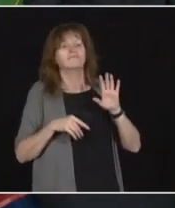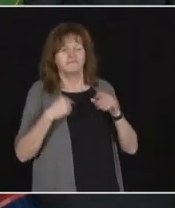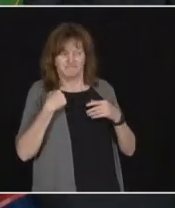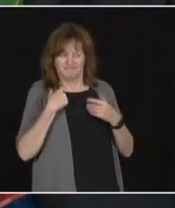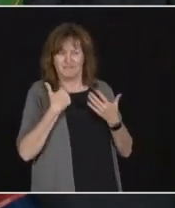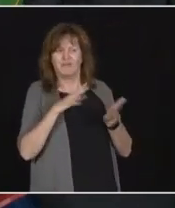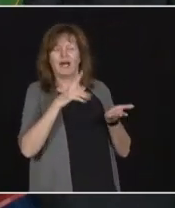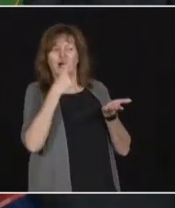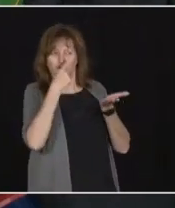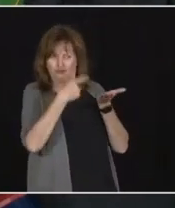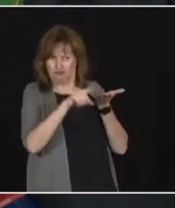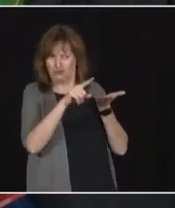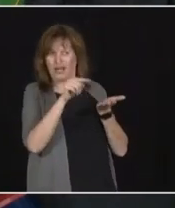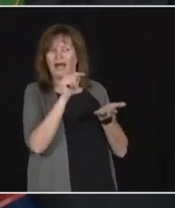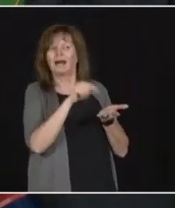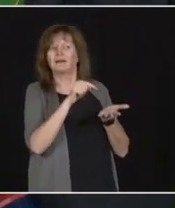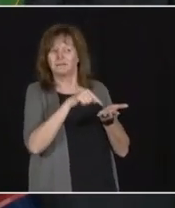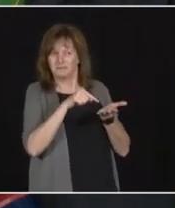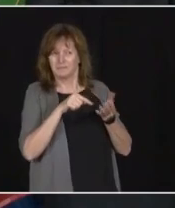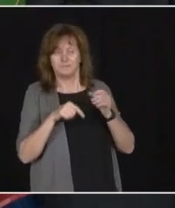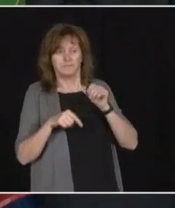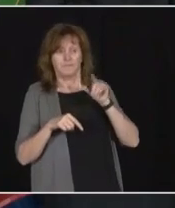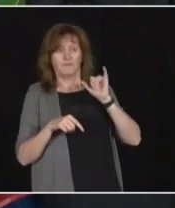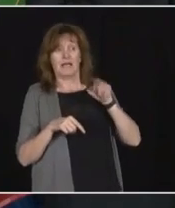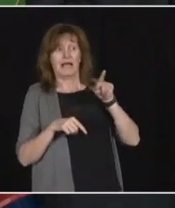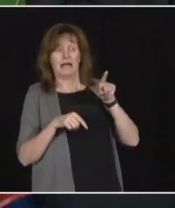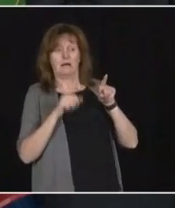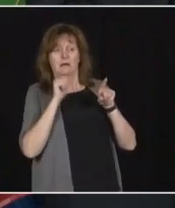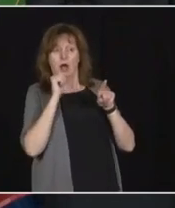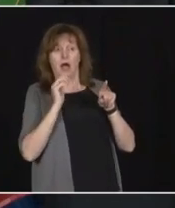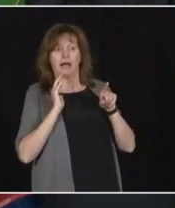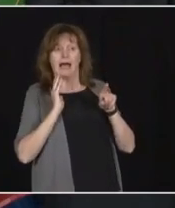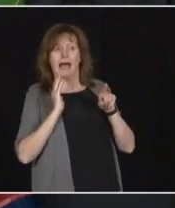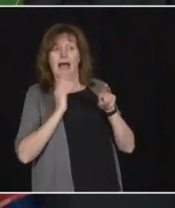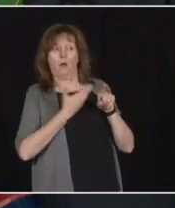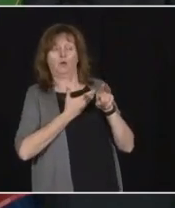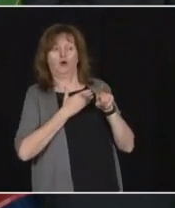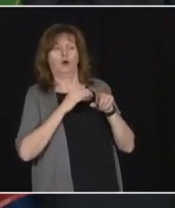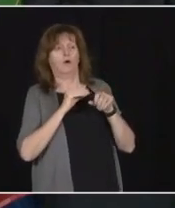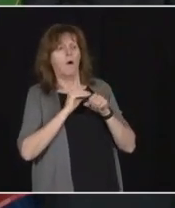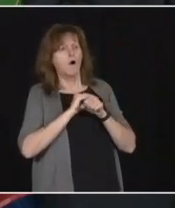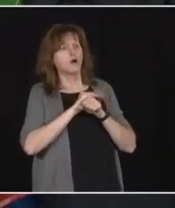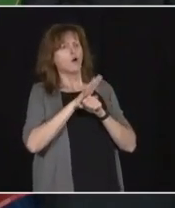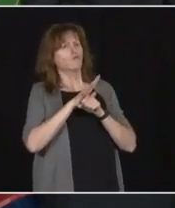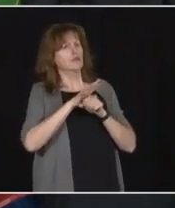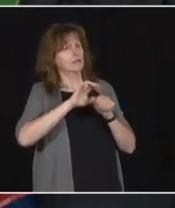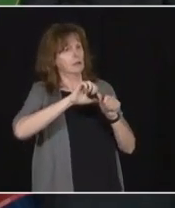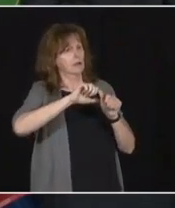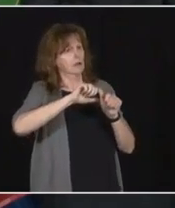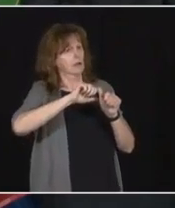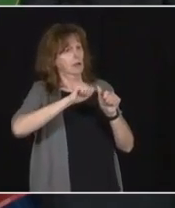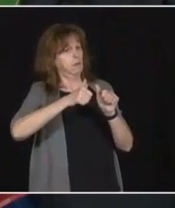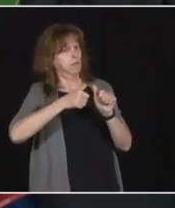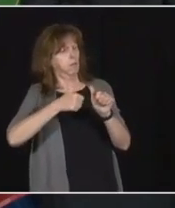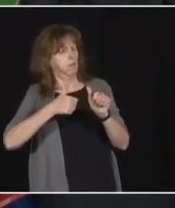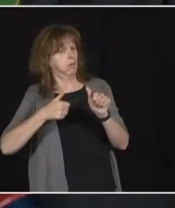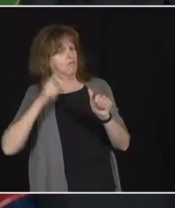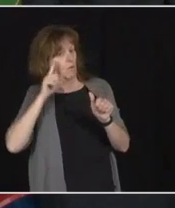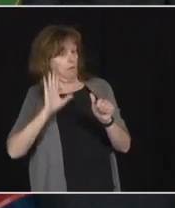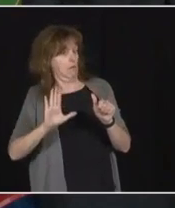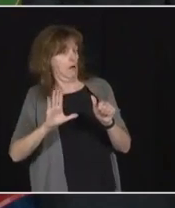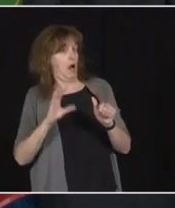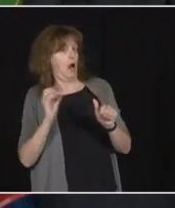was not part of our pandemic supply. That was not part of the province's accumulation of personal protective equipment.